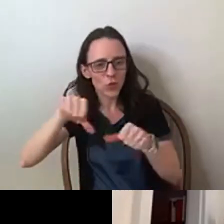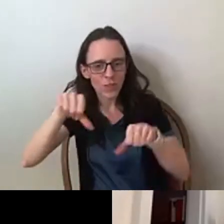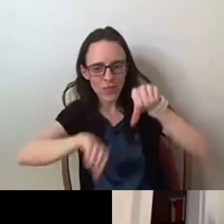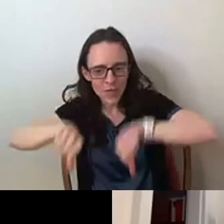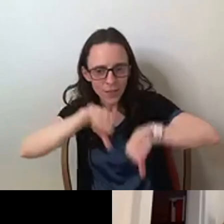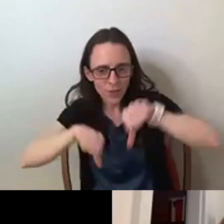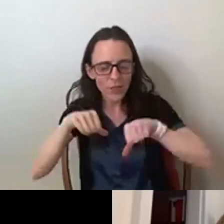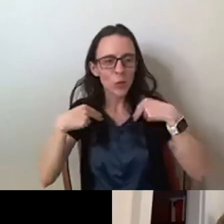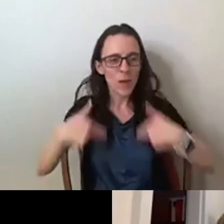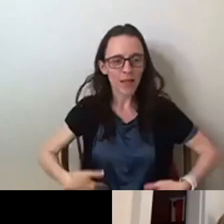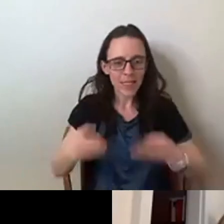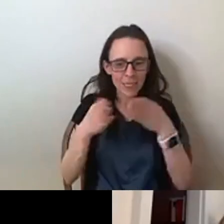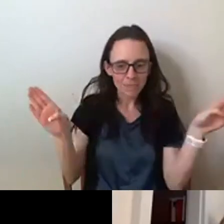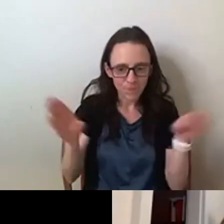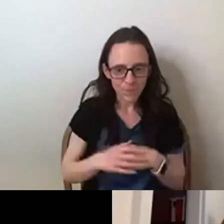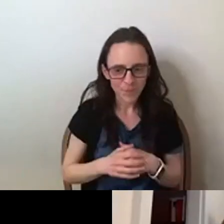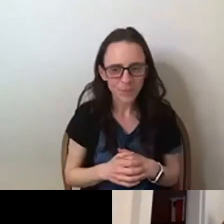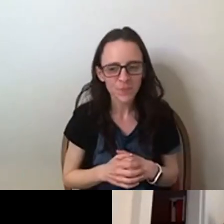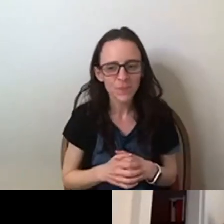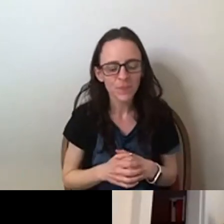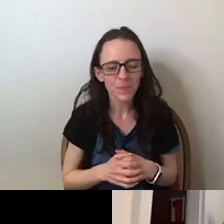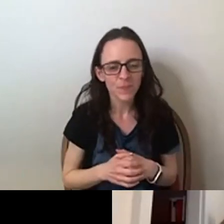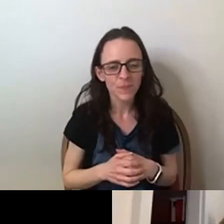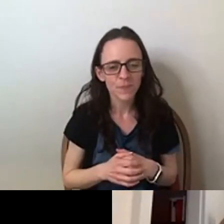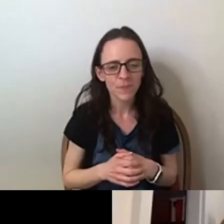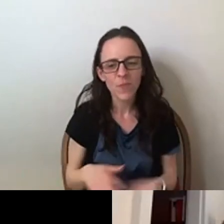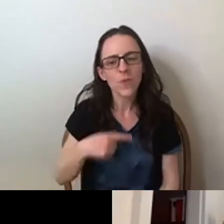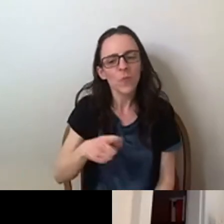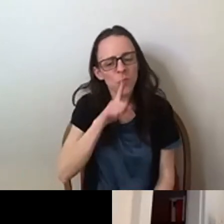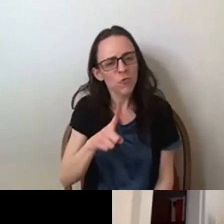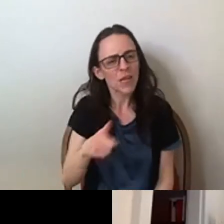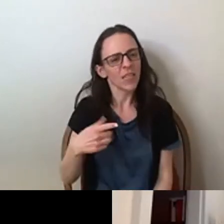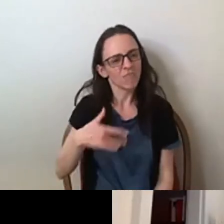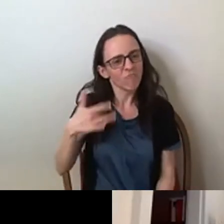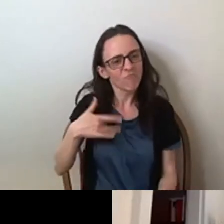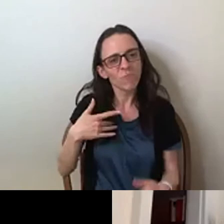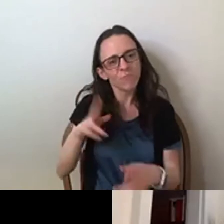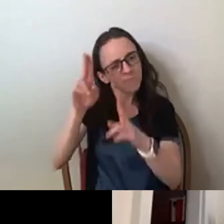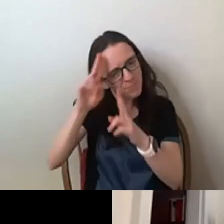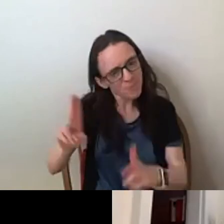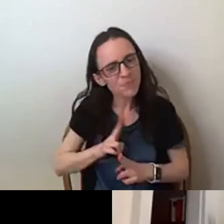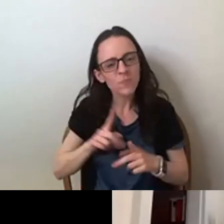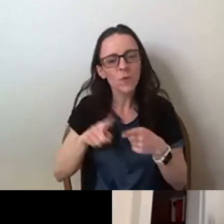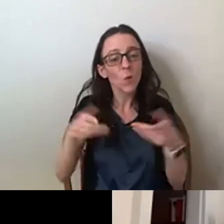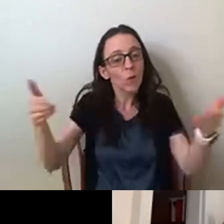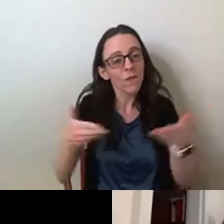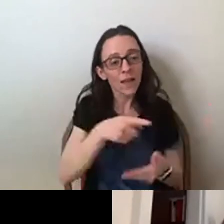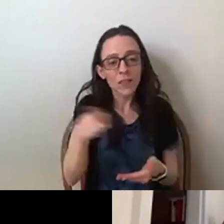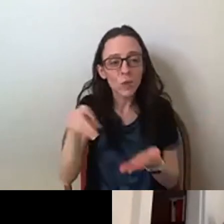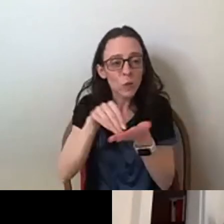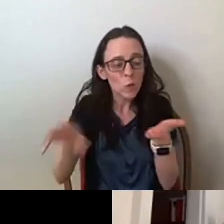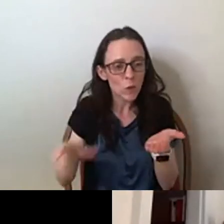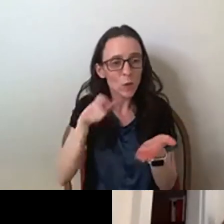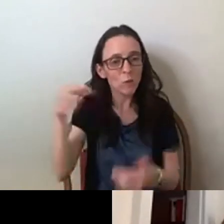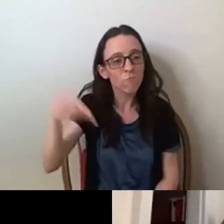forum, Research That Matters. It's really a great pleasure to welcome the students who are presenting